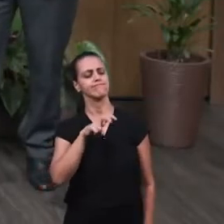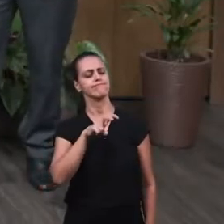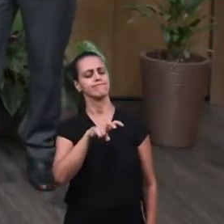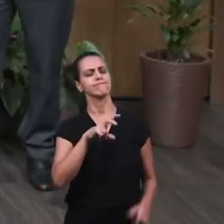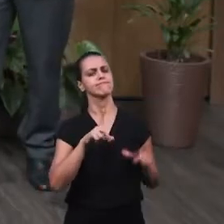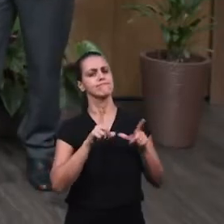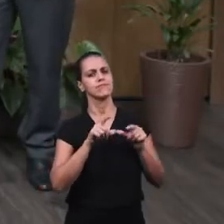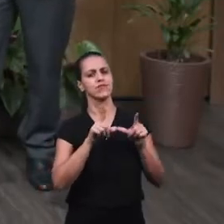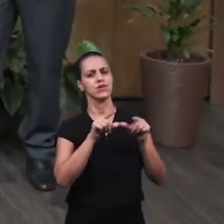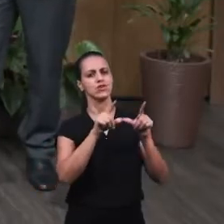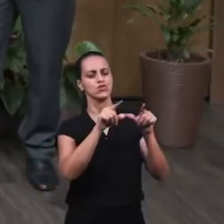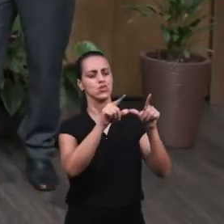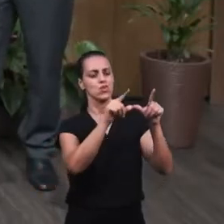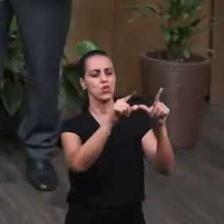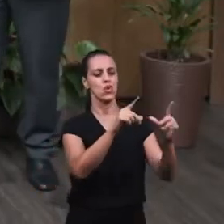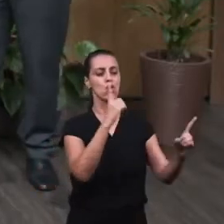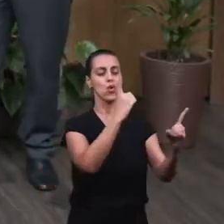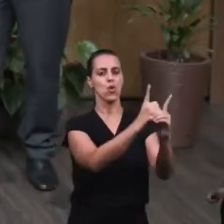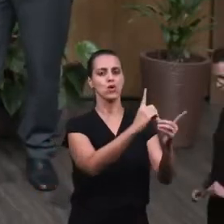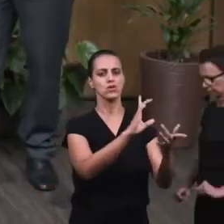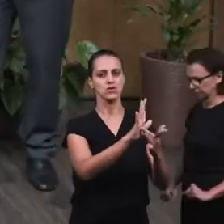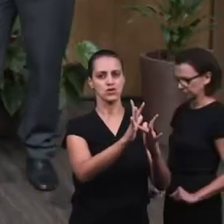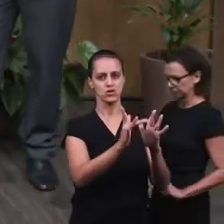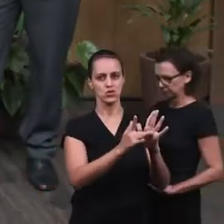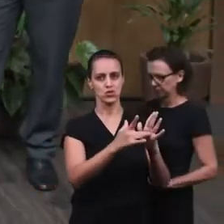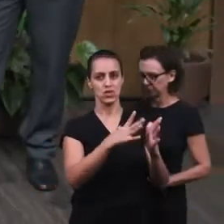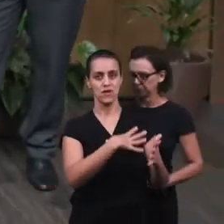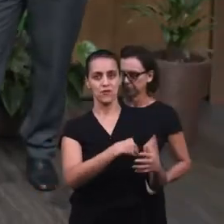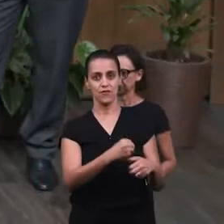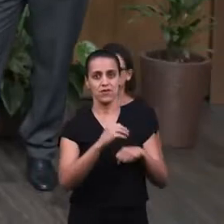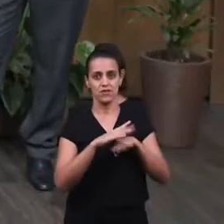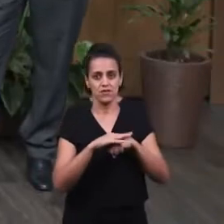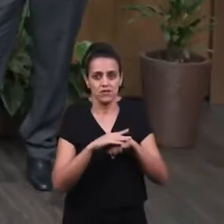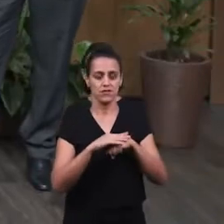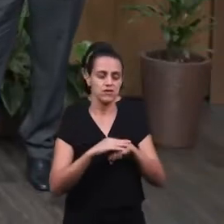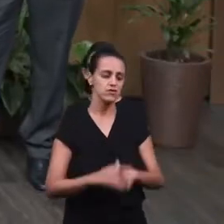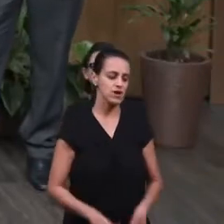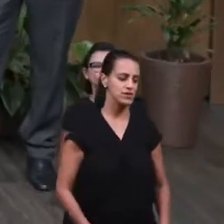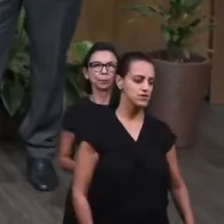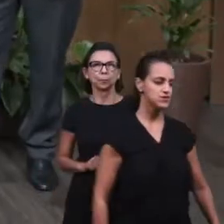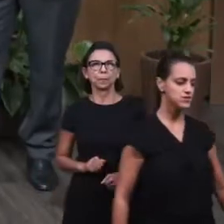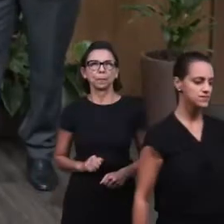he traveled seeking Jesus because his son was ill.